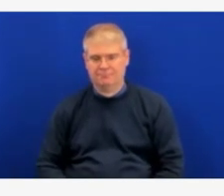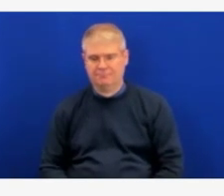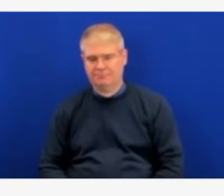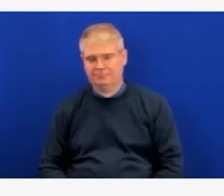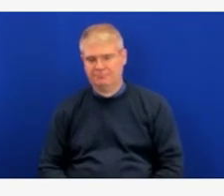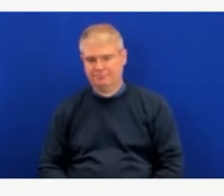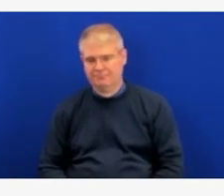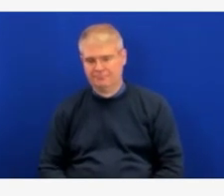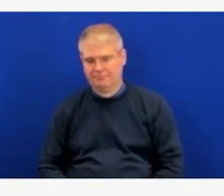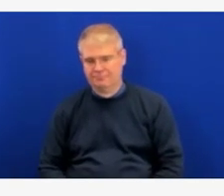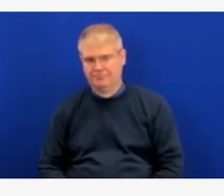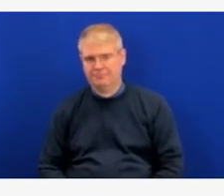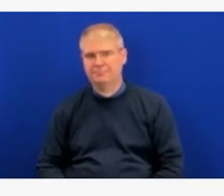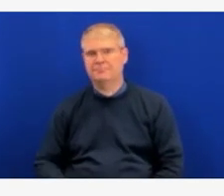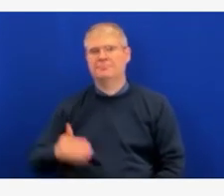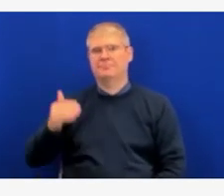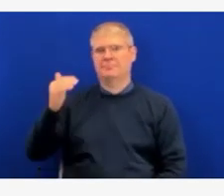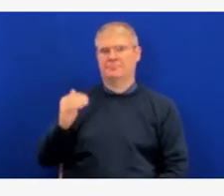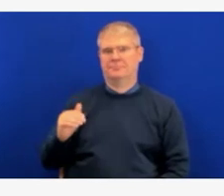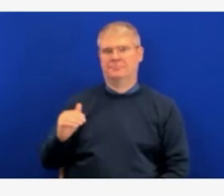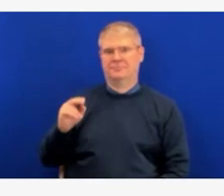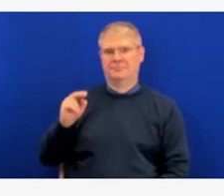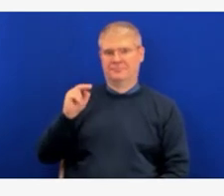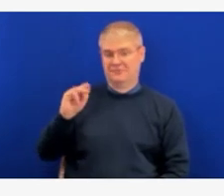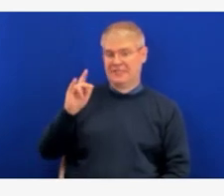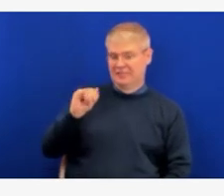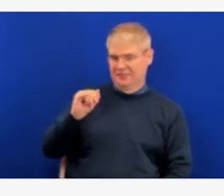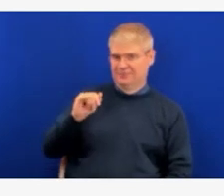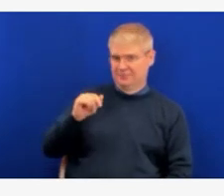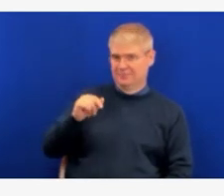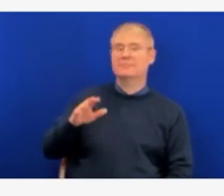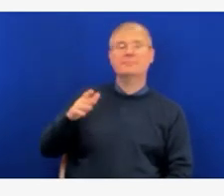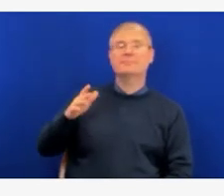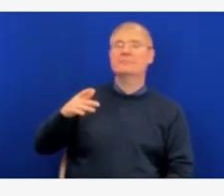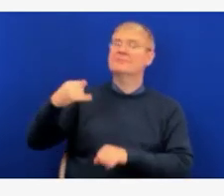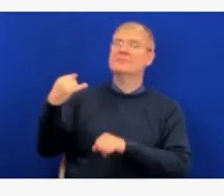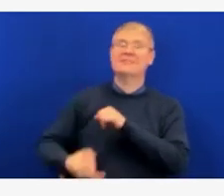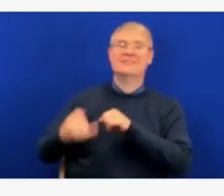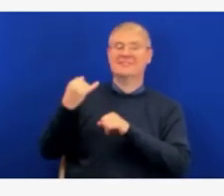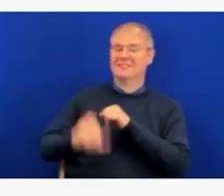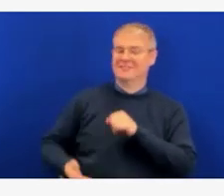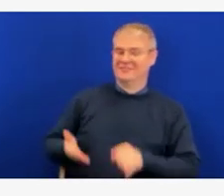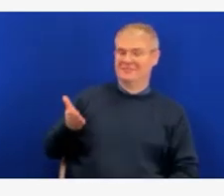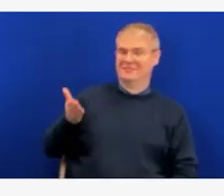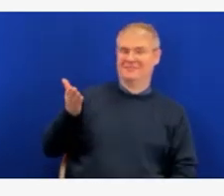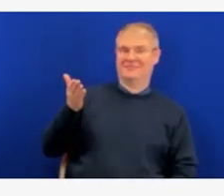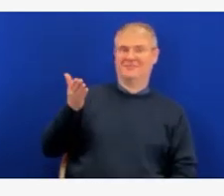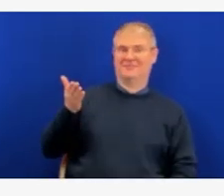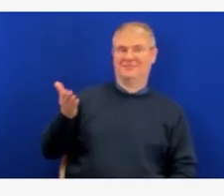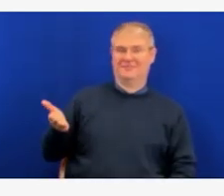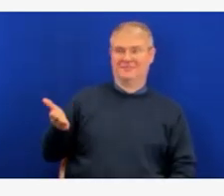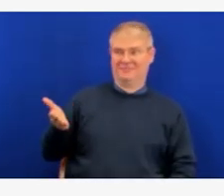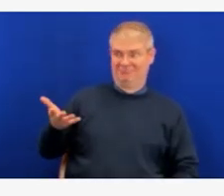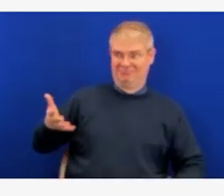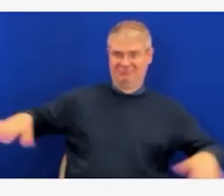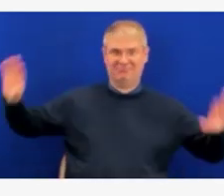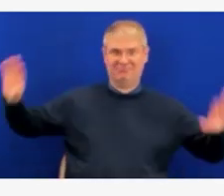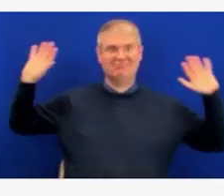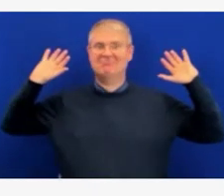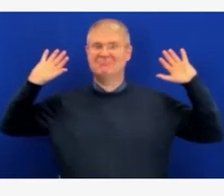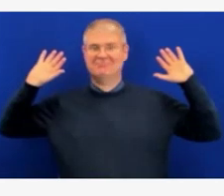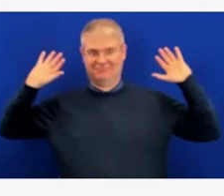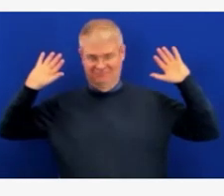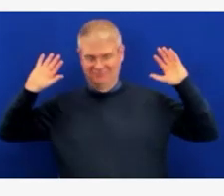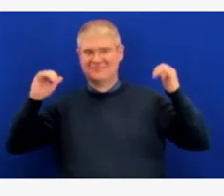Okay. It looks like that was our last question for today, so we'll go ahead and wrap it up. We are planning another briefing